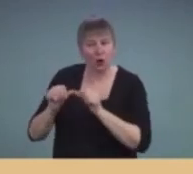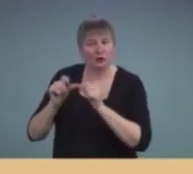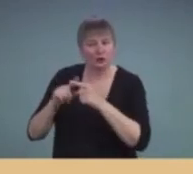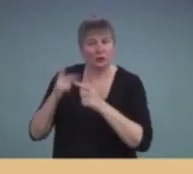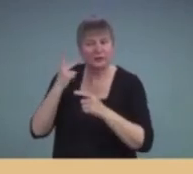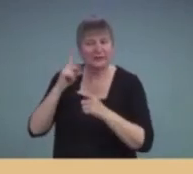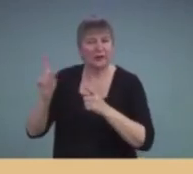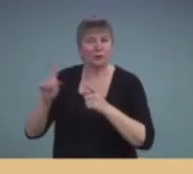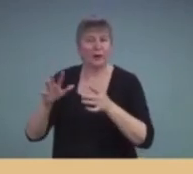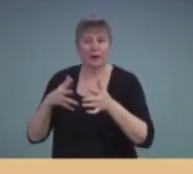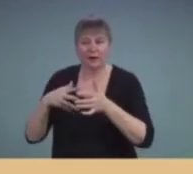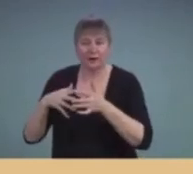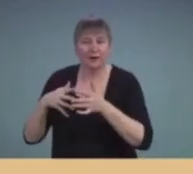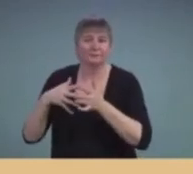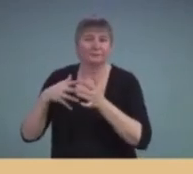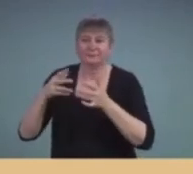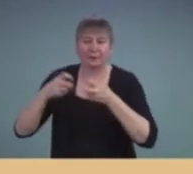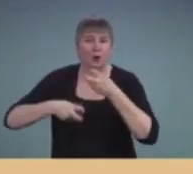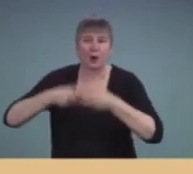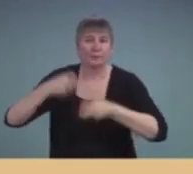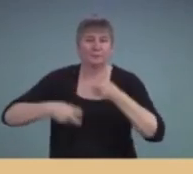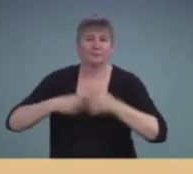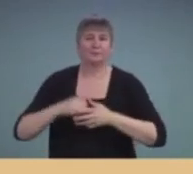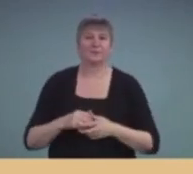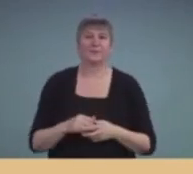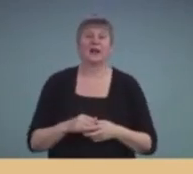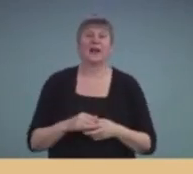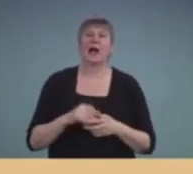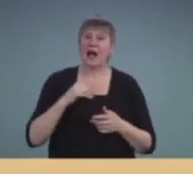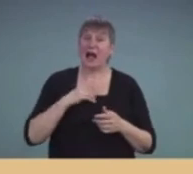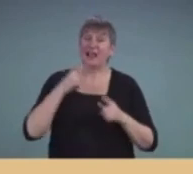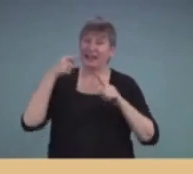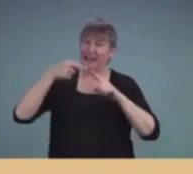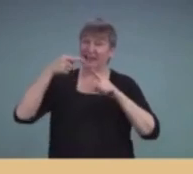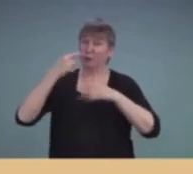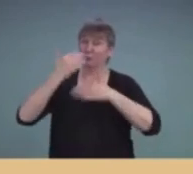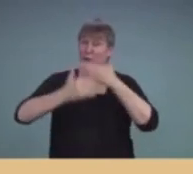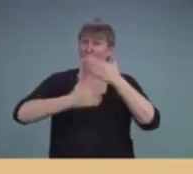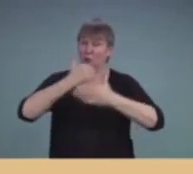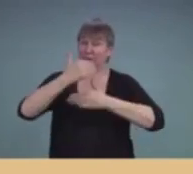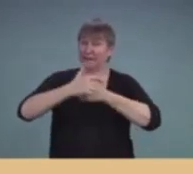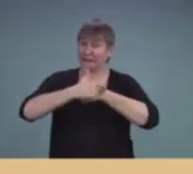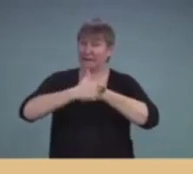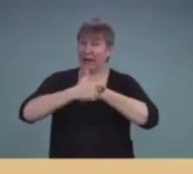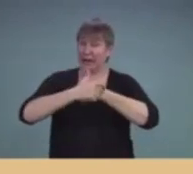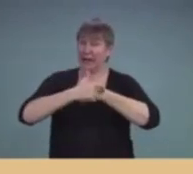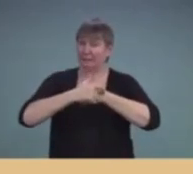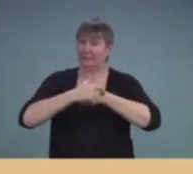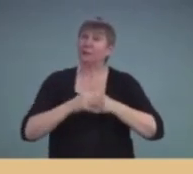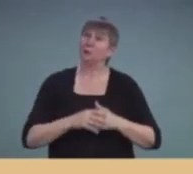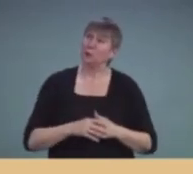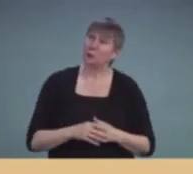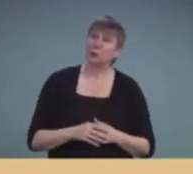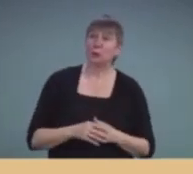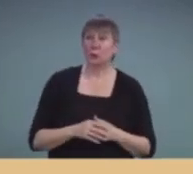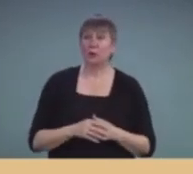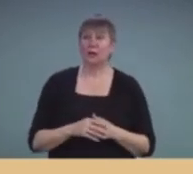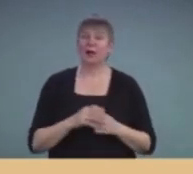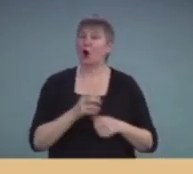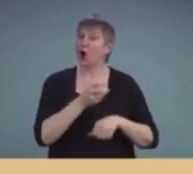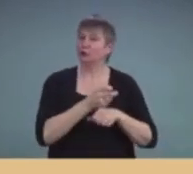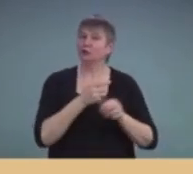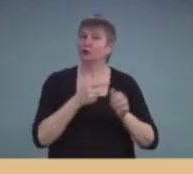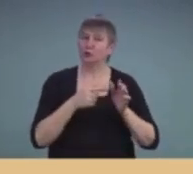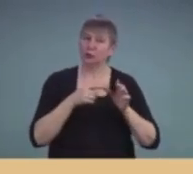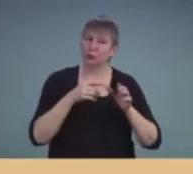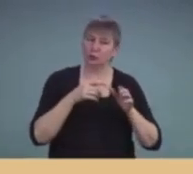time is really important, and that's not something that comes really through in an audiological assessment. So